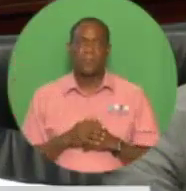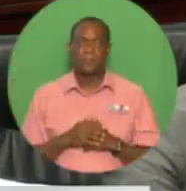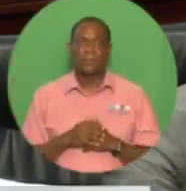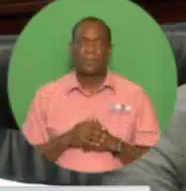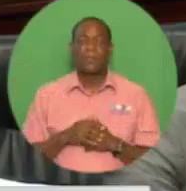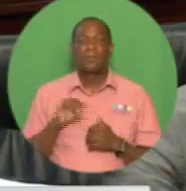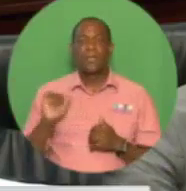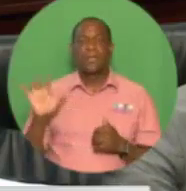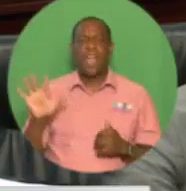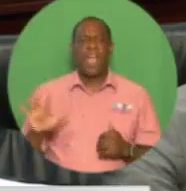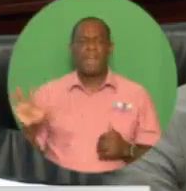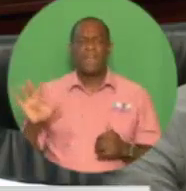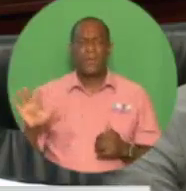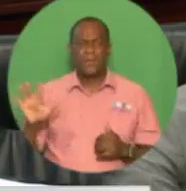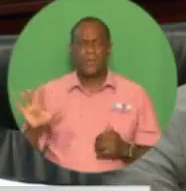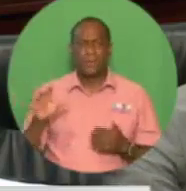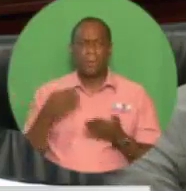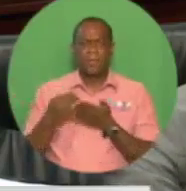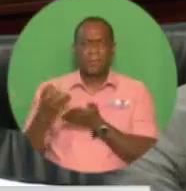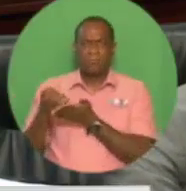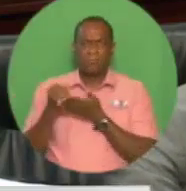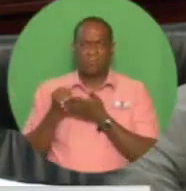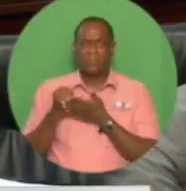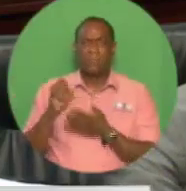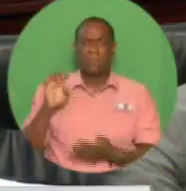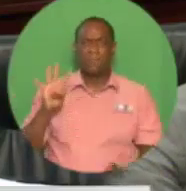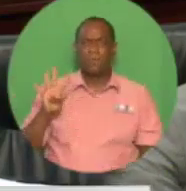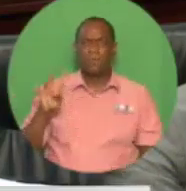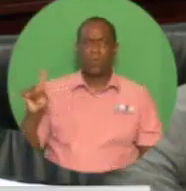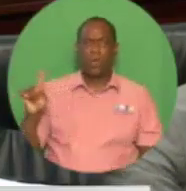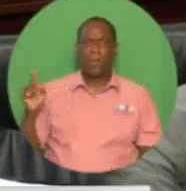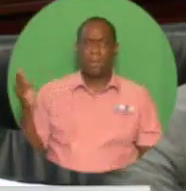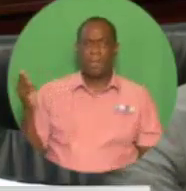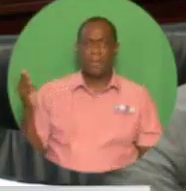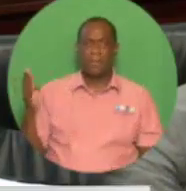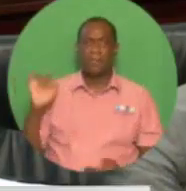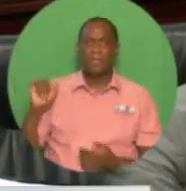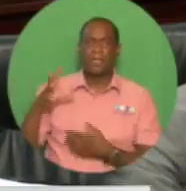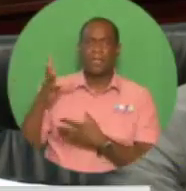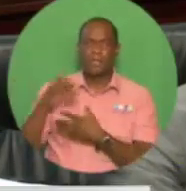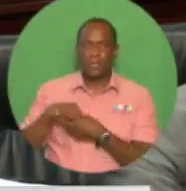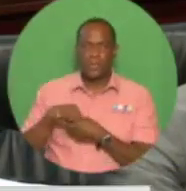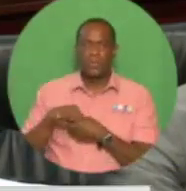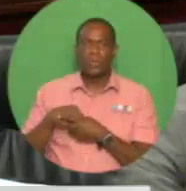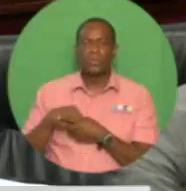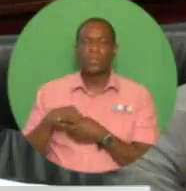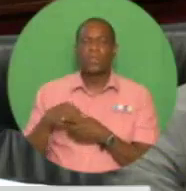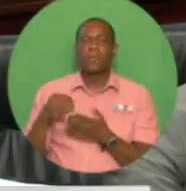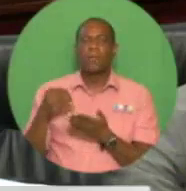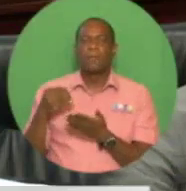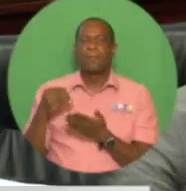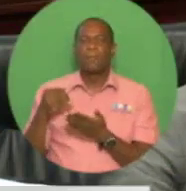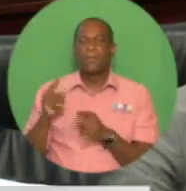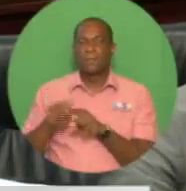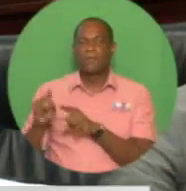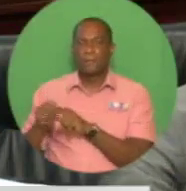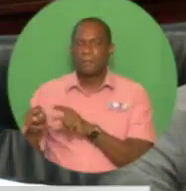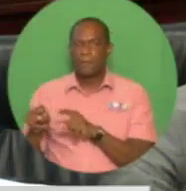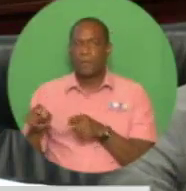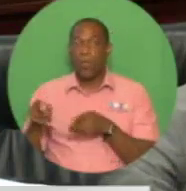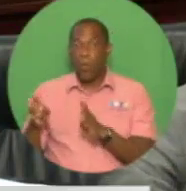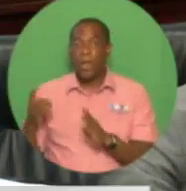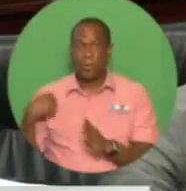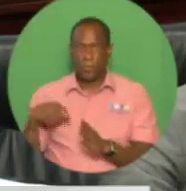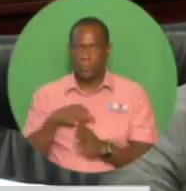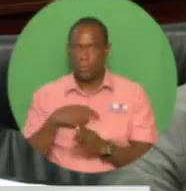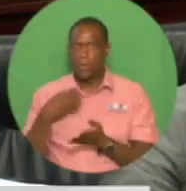of $41.3 billion over the last three years is inclusive of significant revenue-raising measures and substantial